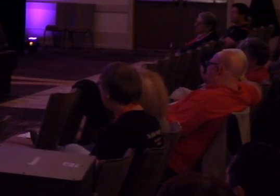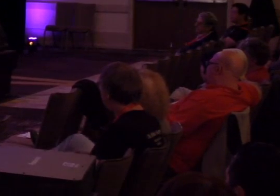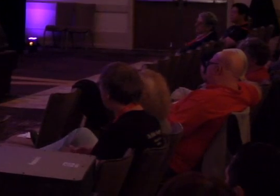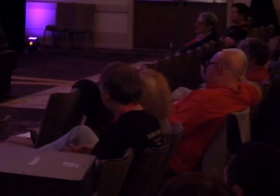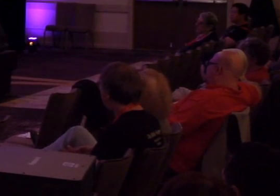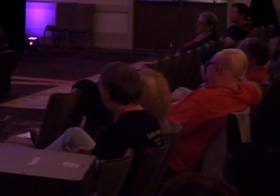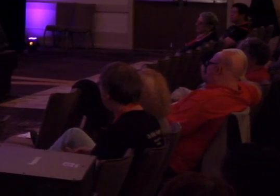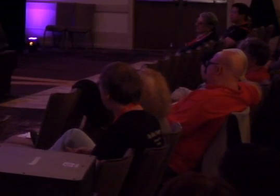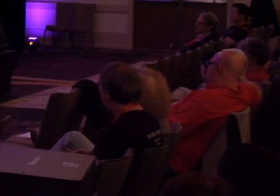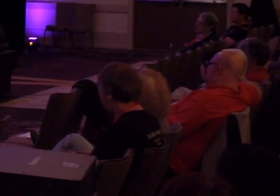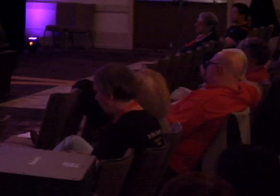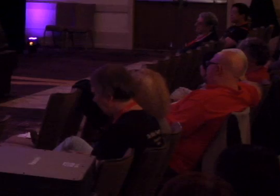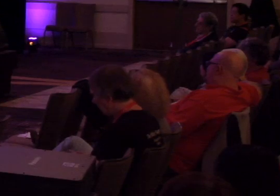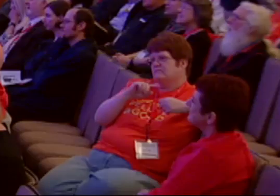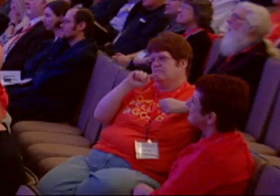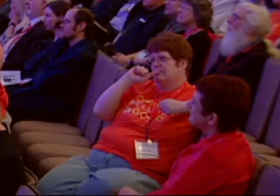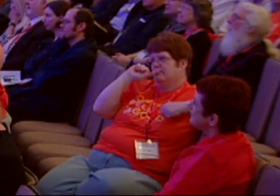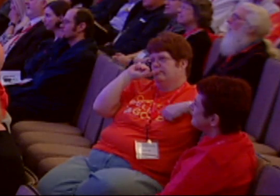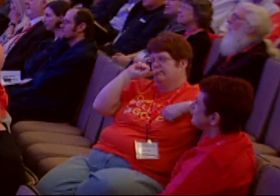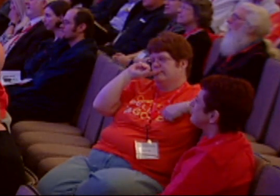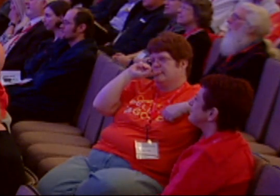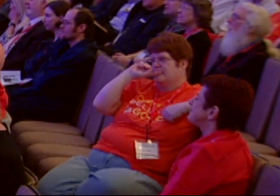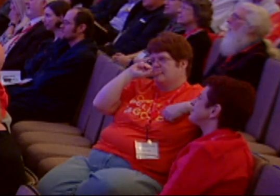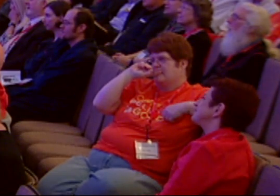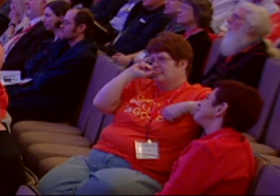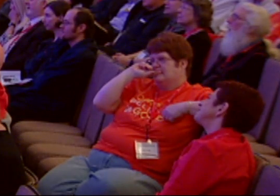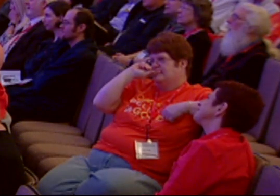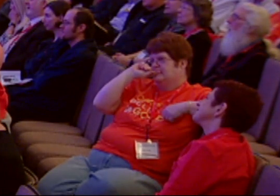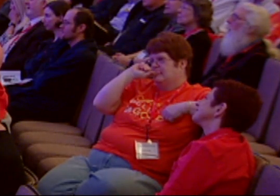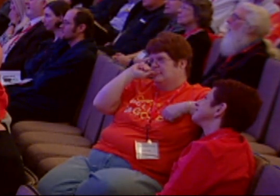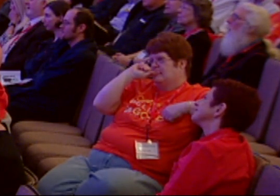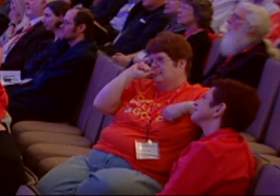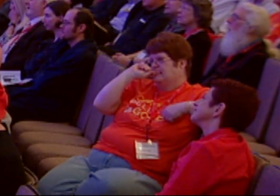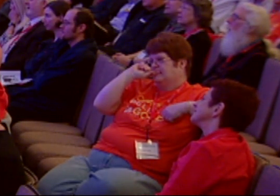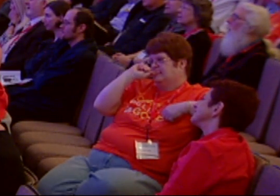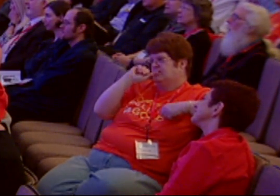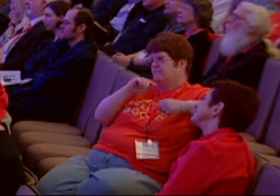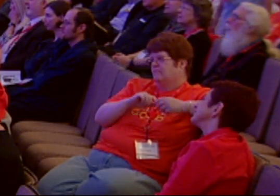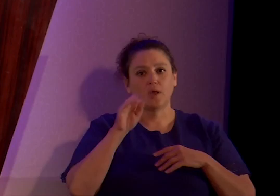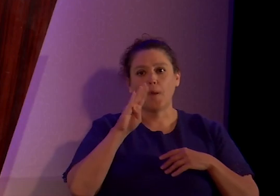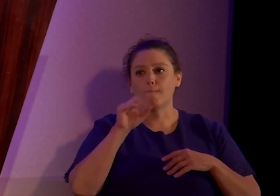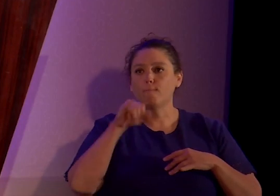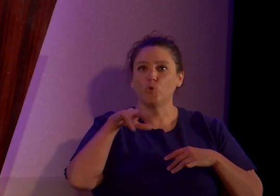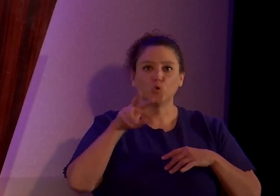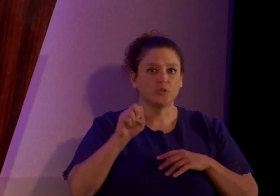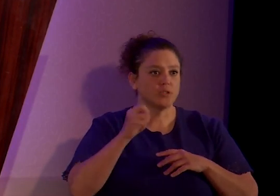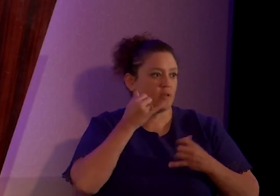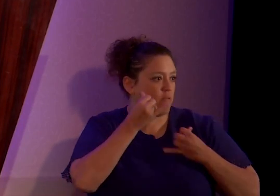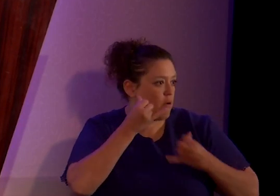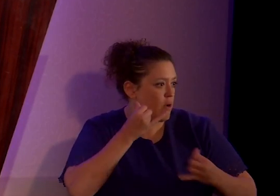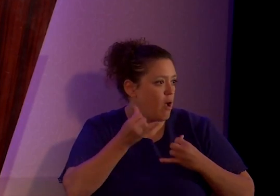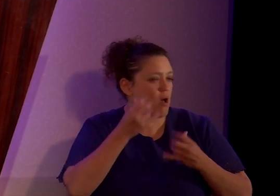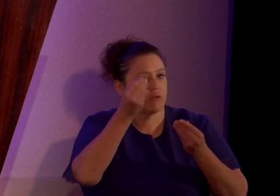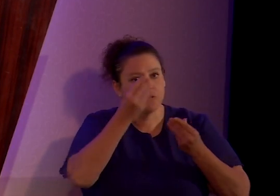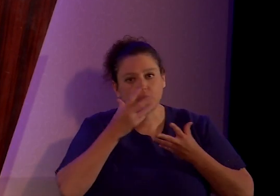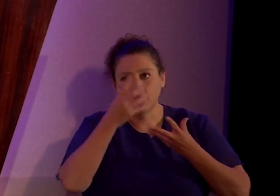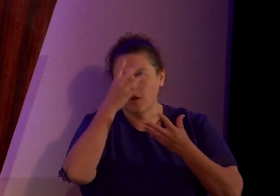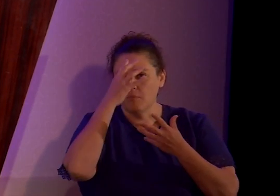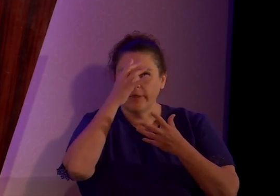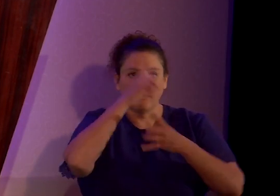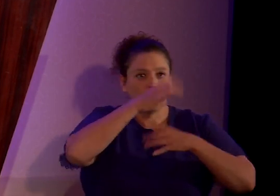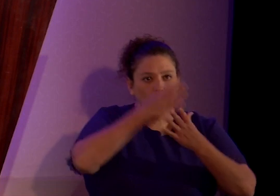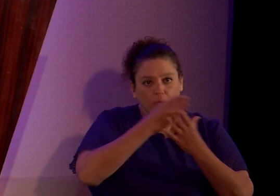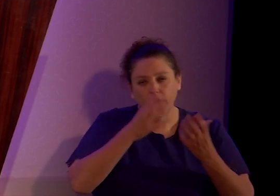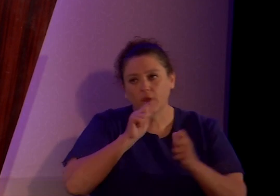outing, I had to deal with, uh, just sort of abusive calls, being told all sorts of things in person.